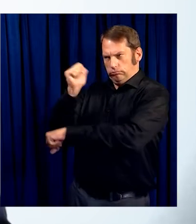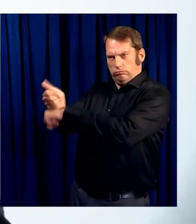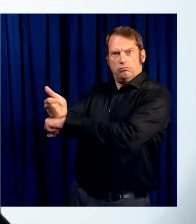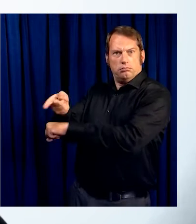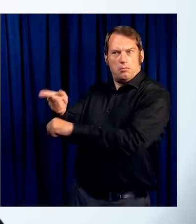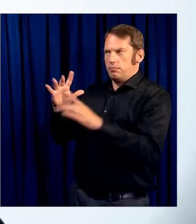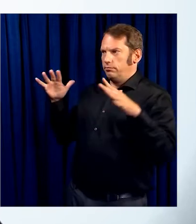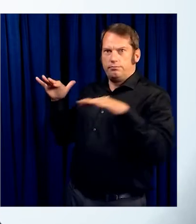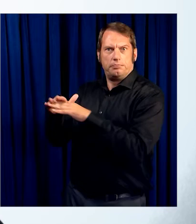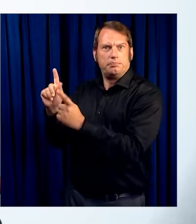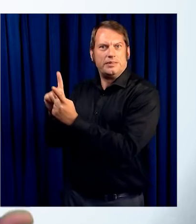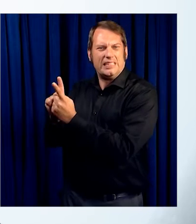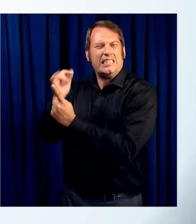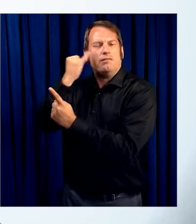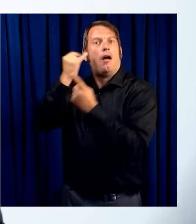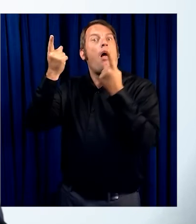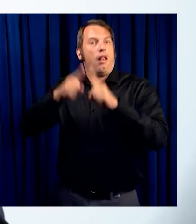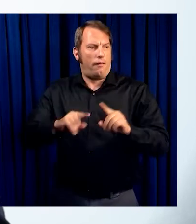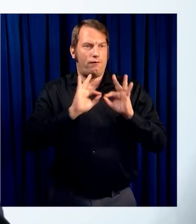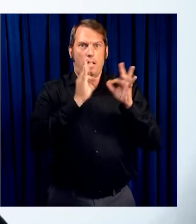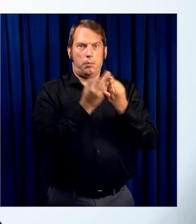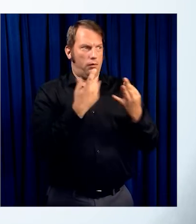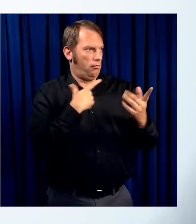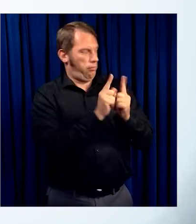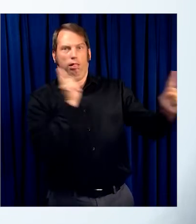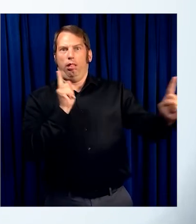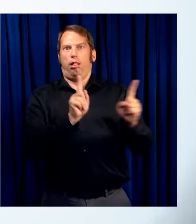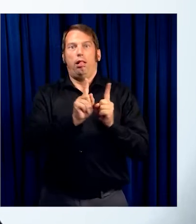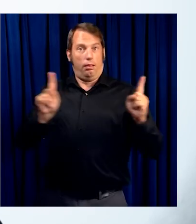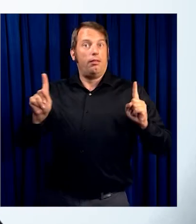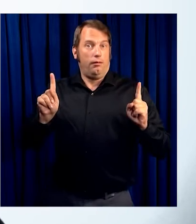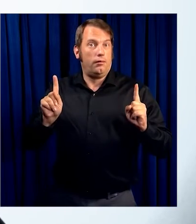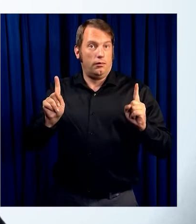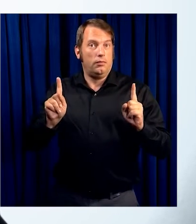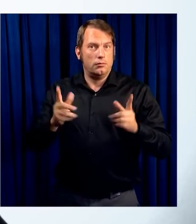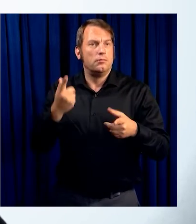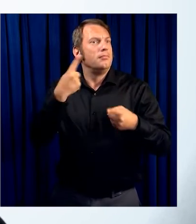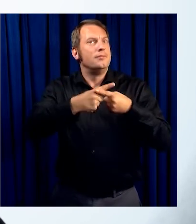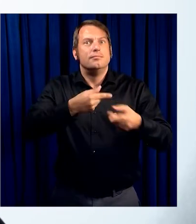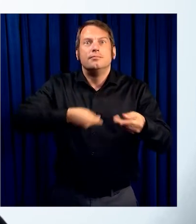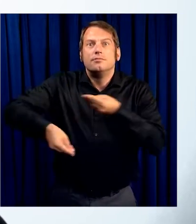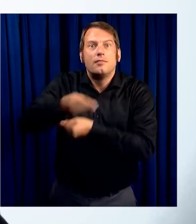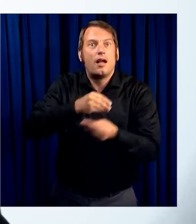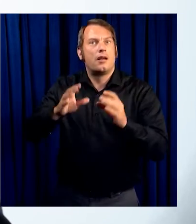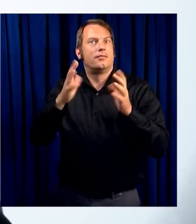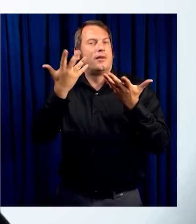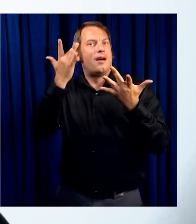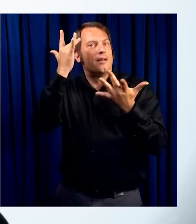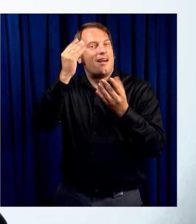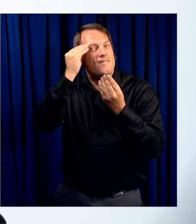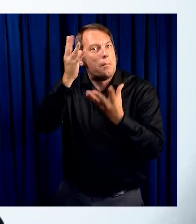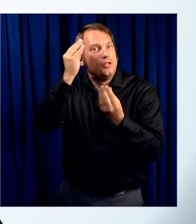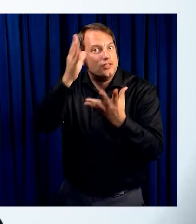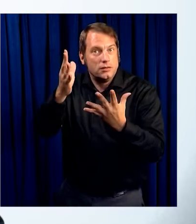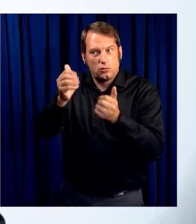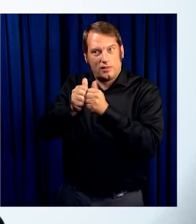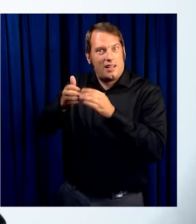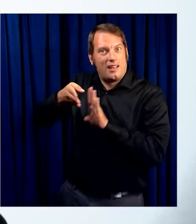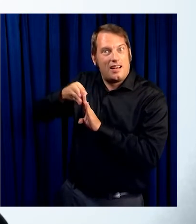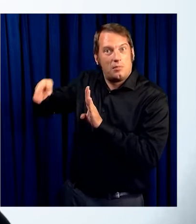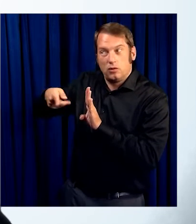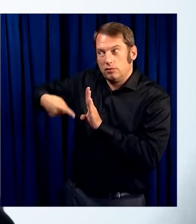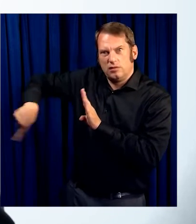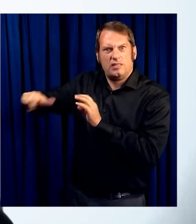I exchange contact information with my neighbors who can assist me if needed. My